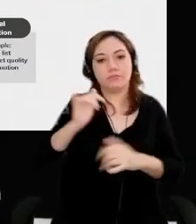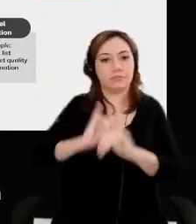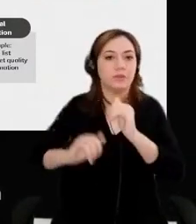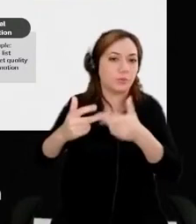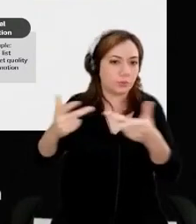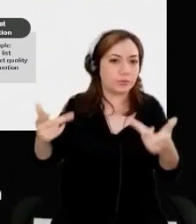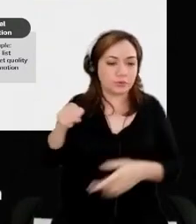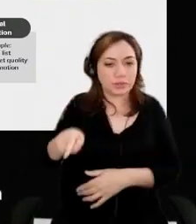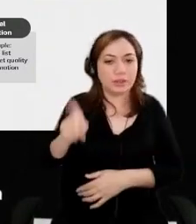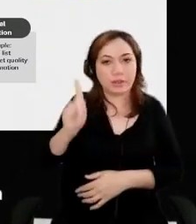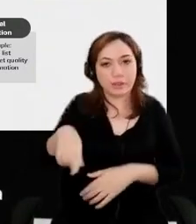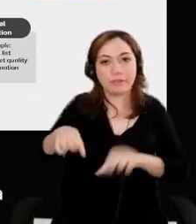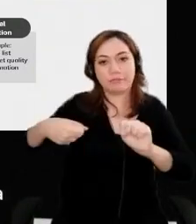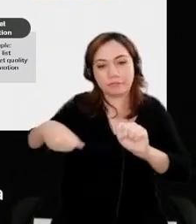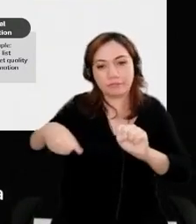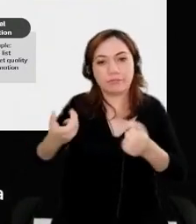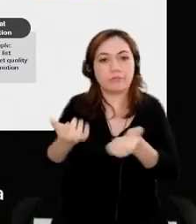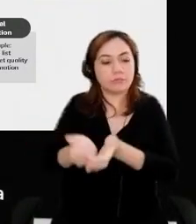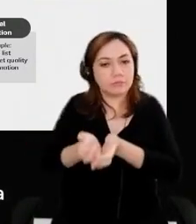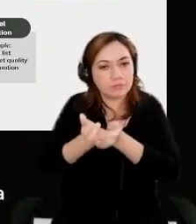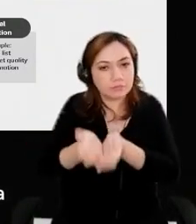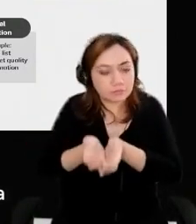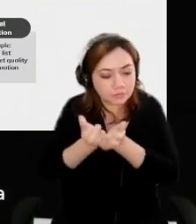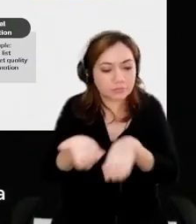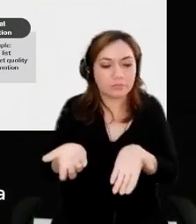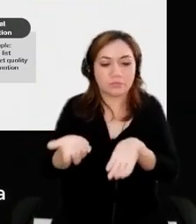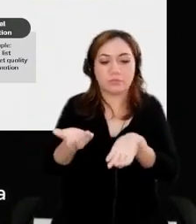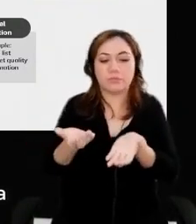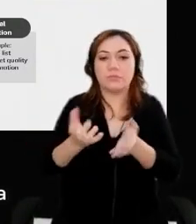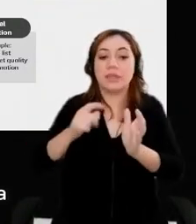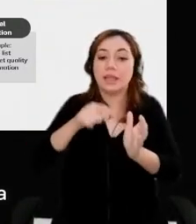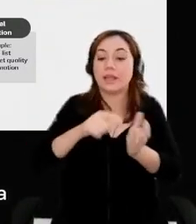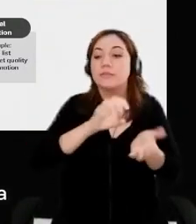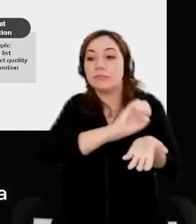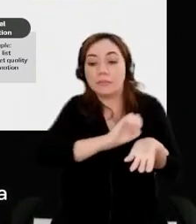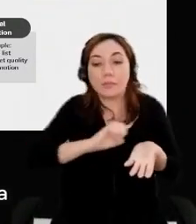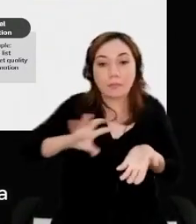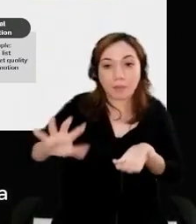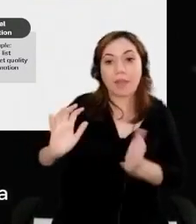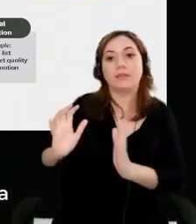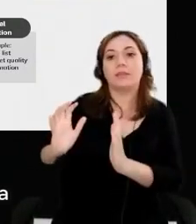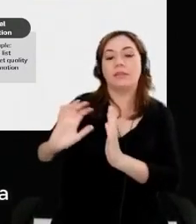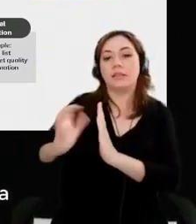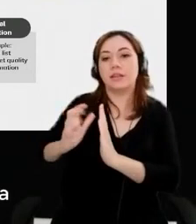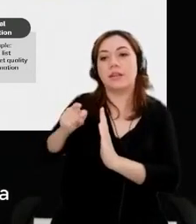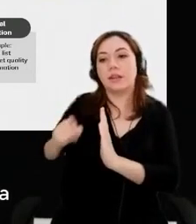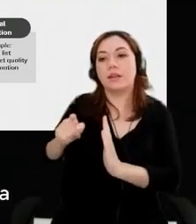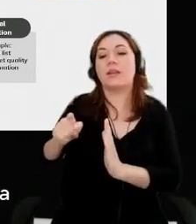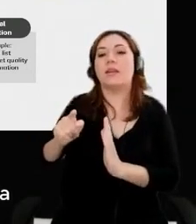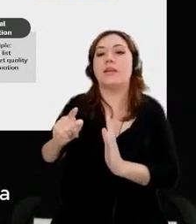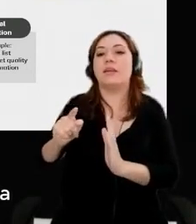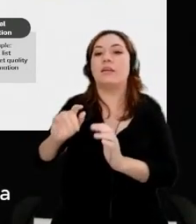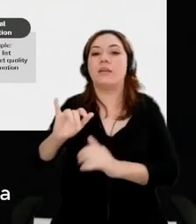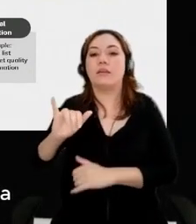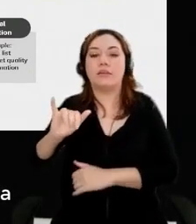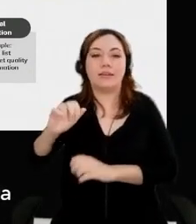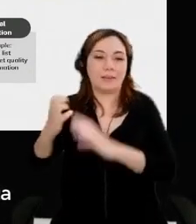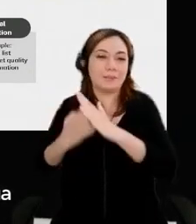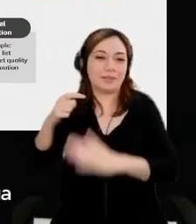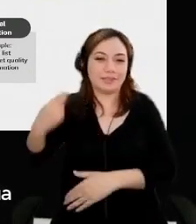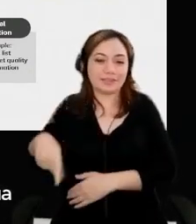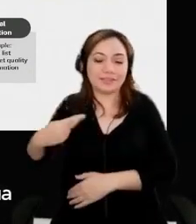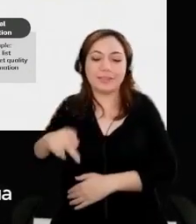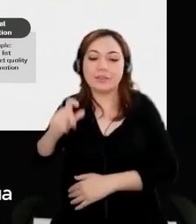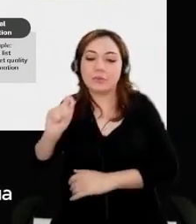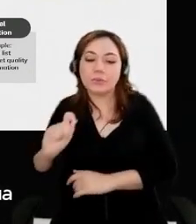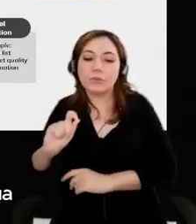boats, they send data to Yamaha US, and we understand key data points there,